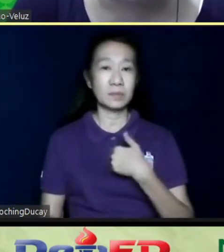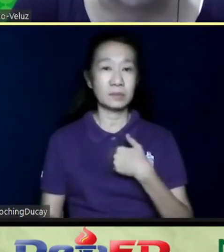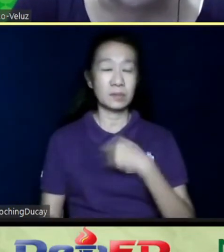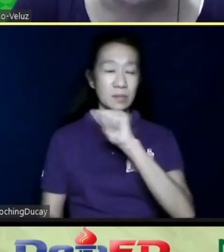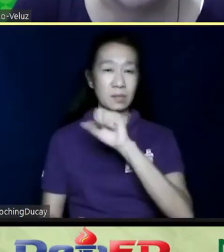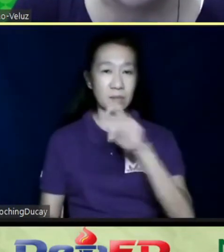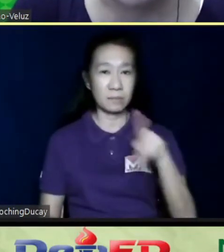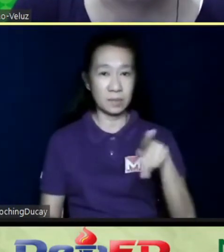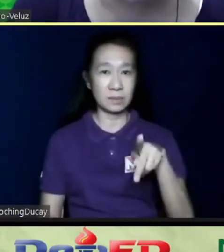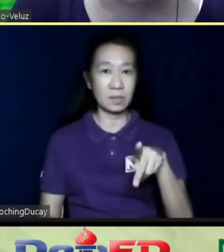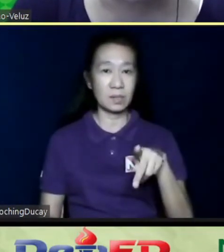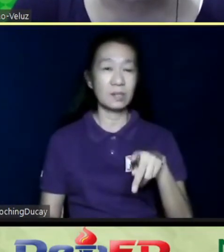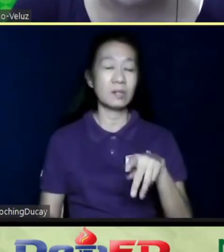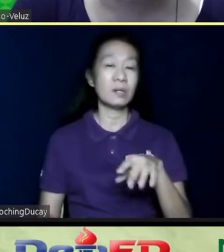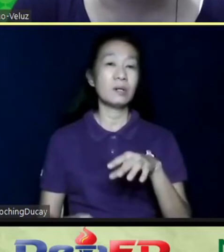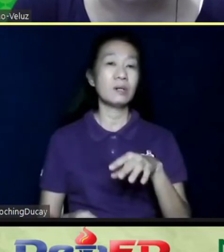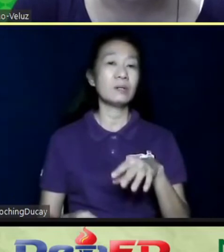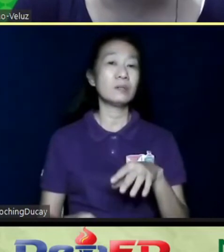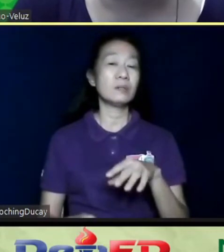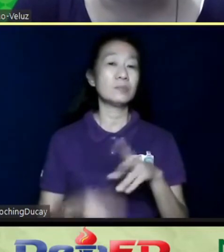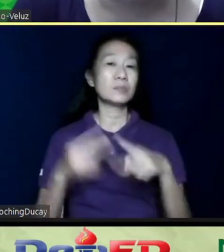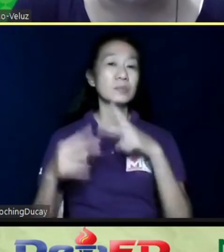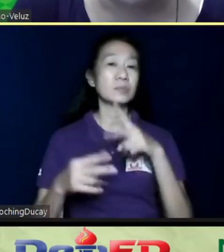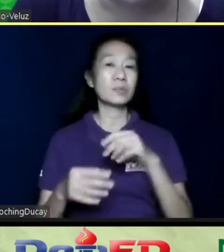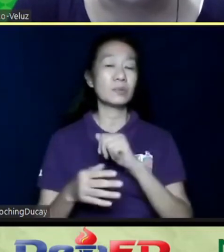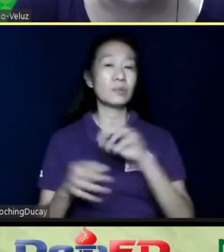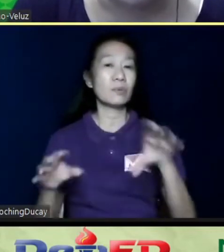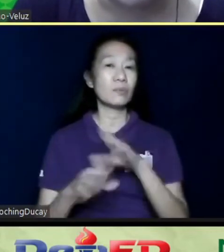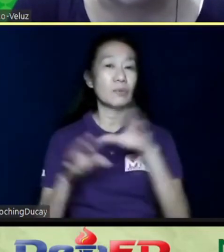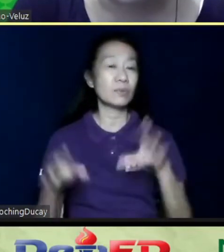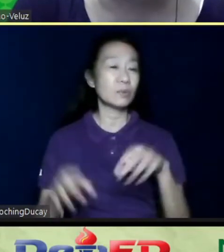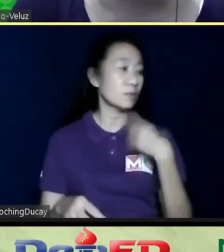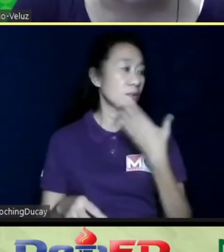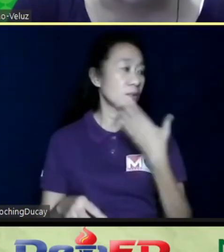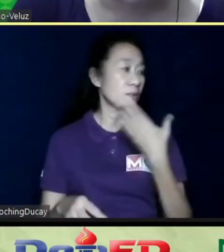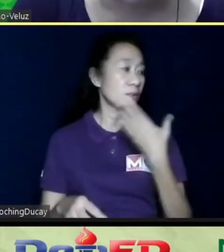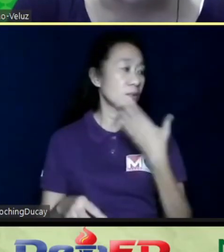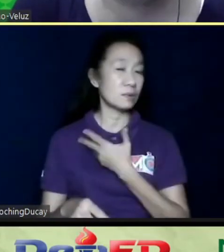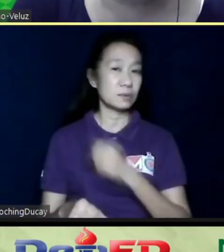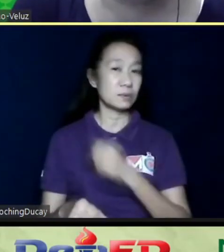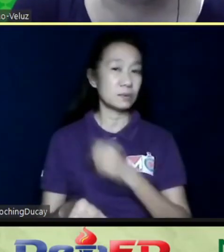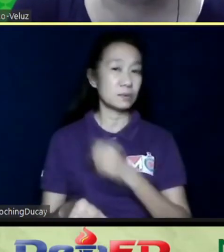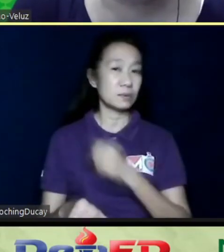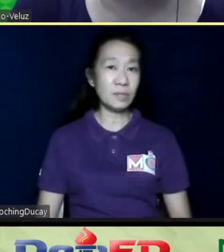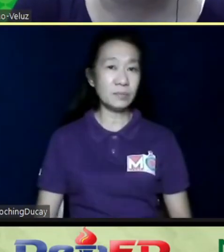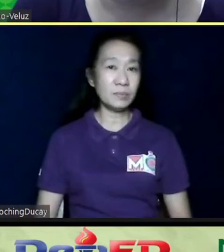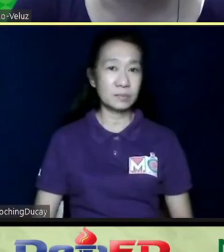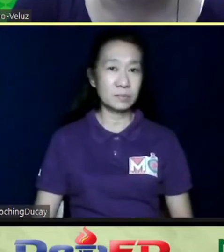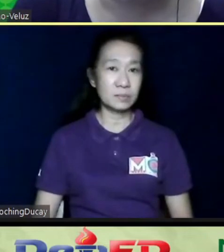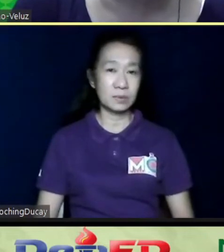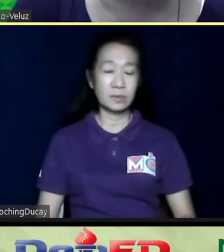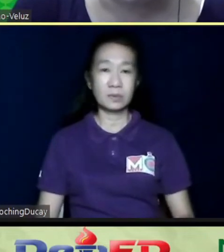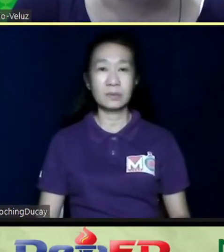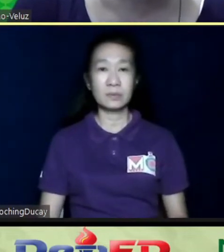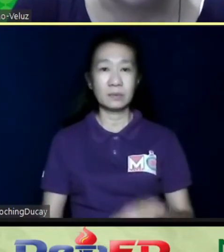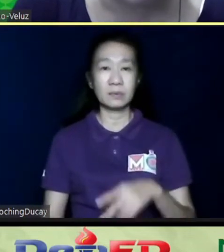Autism Works, our standard, hindi po kami nag-allow ng subpar payments, so below